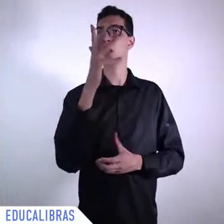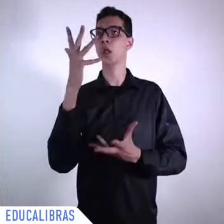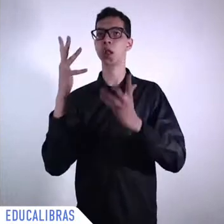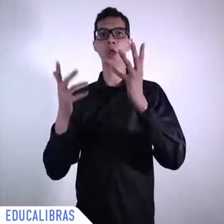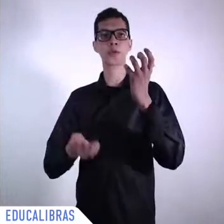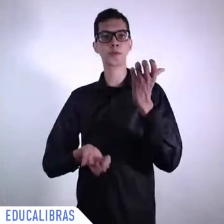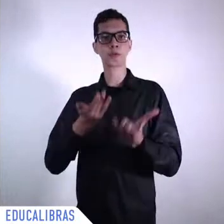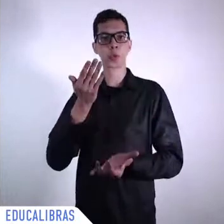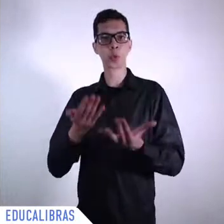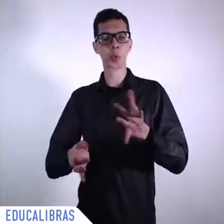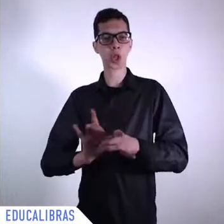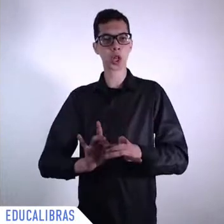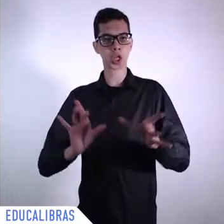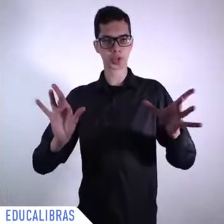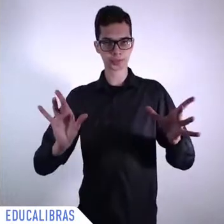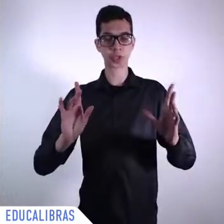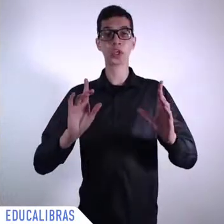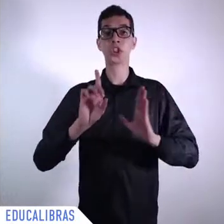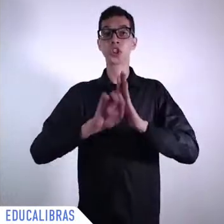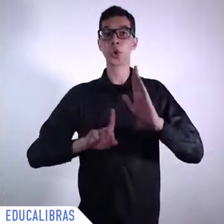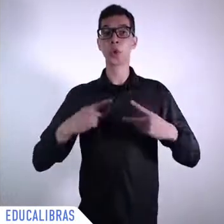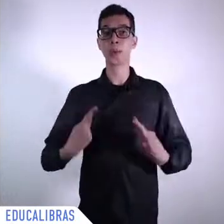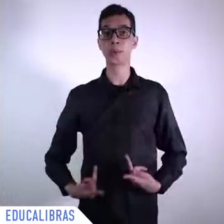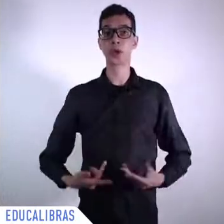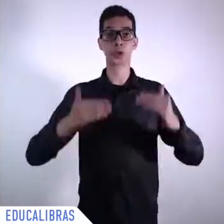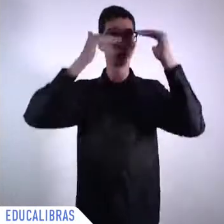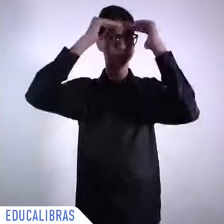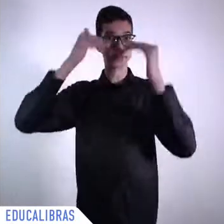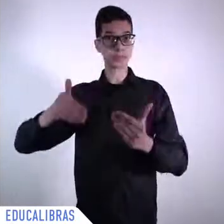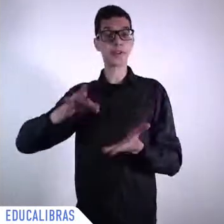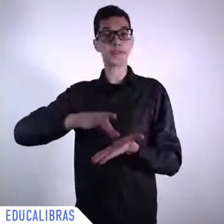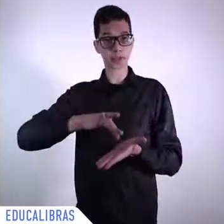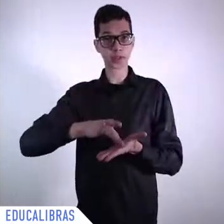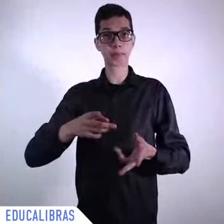but it's very much true in the United States because, and very clearly what happened